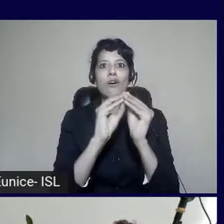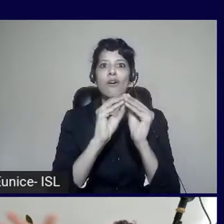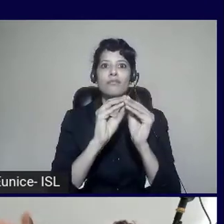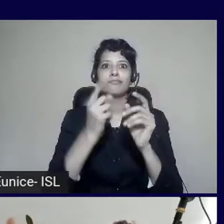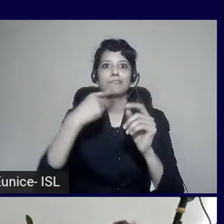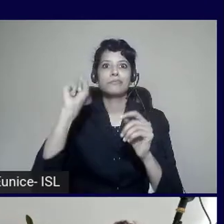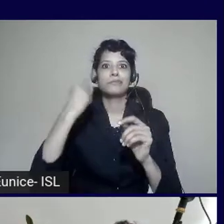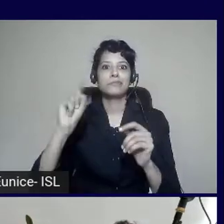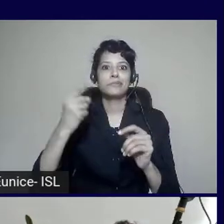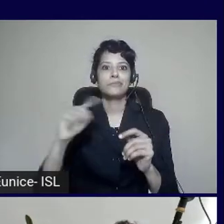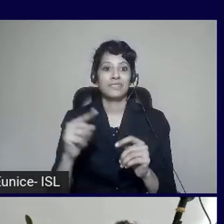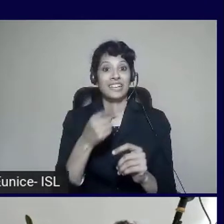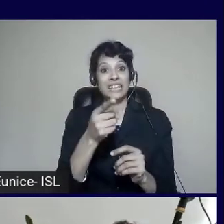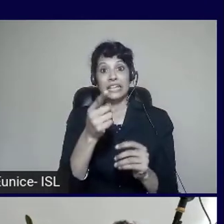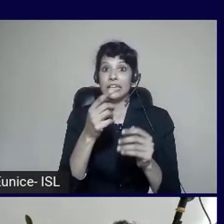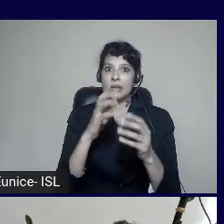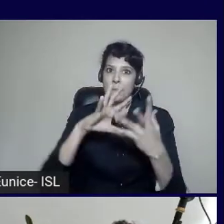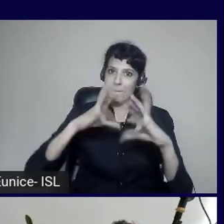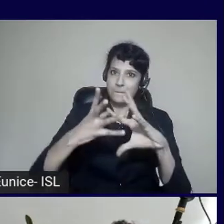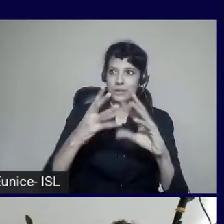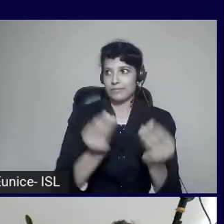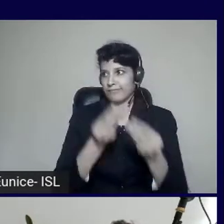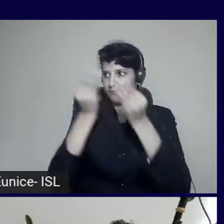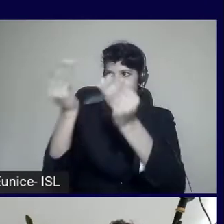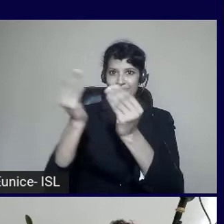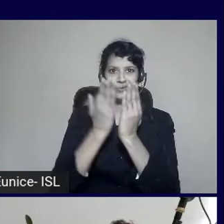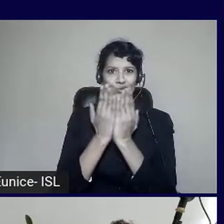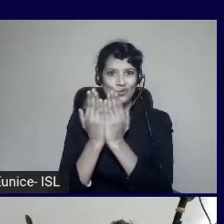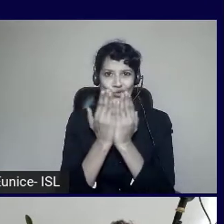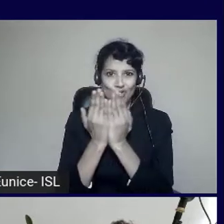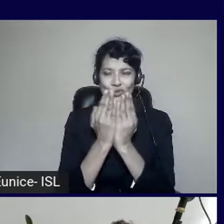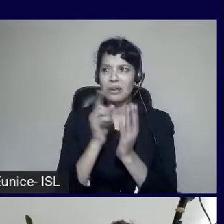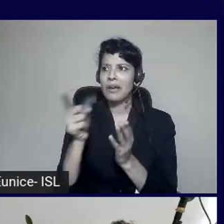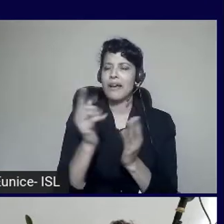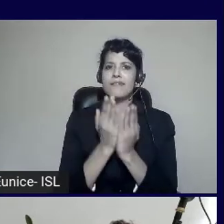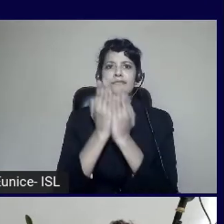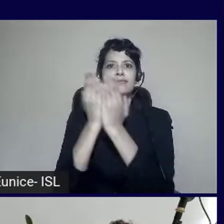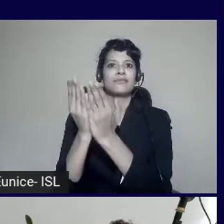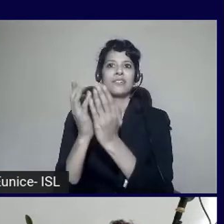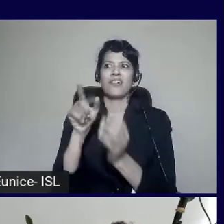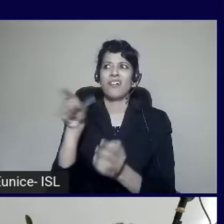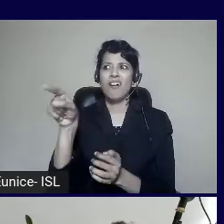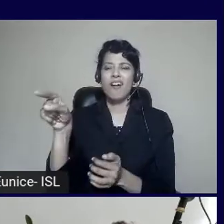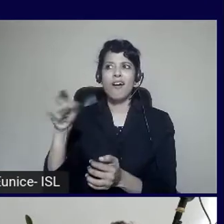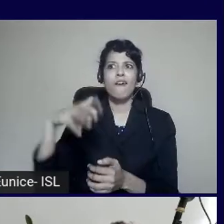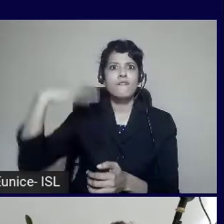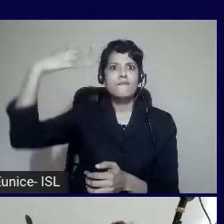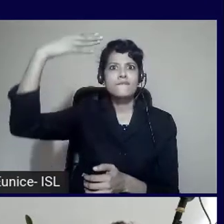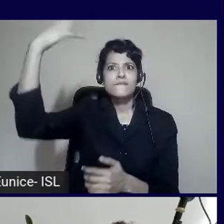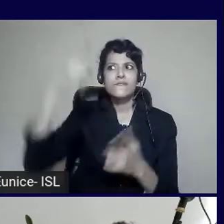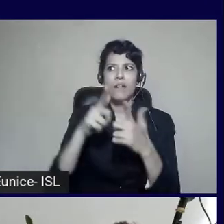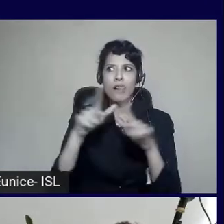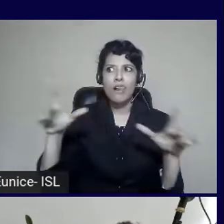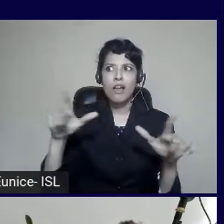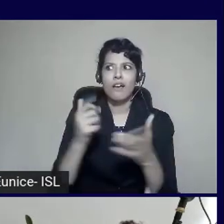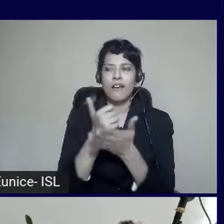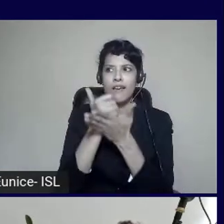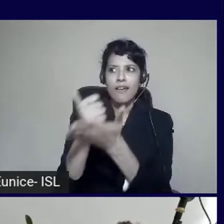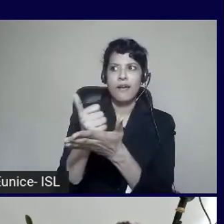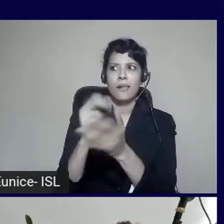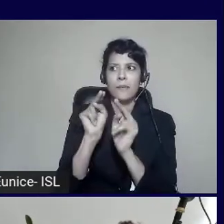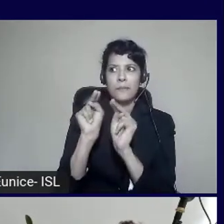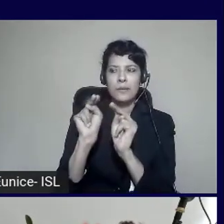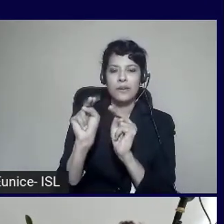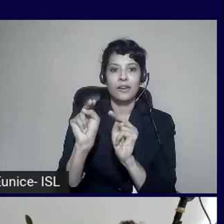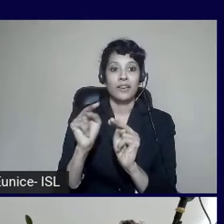And we realized that the silver generation and people who needed language help also benefit from this. So because we looked